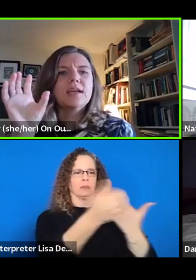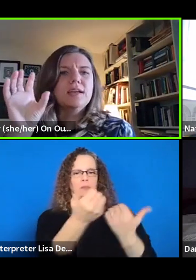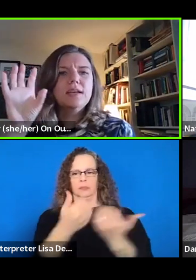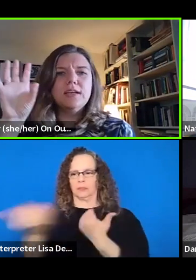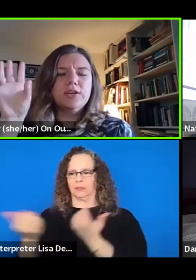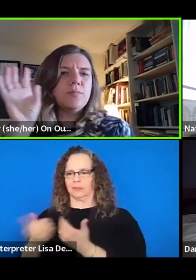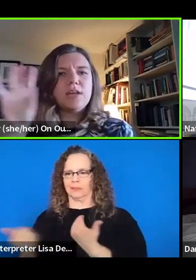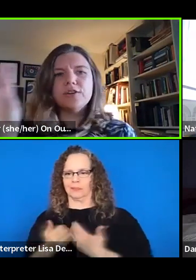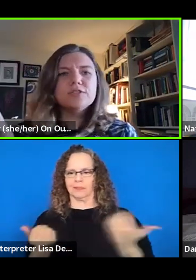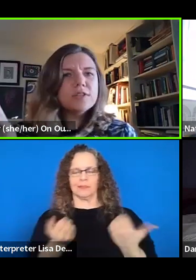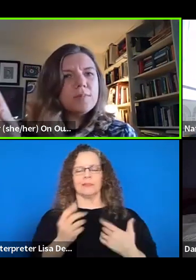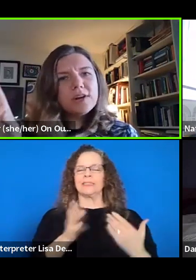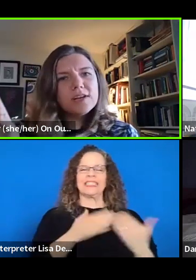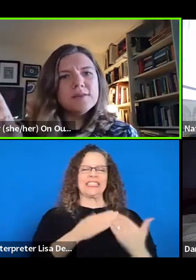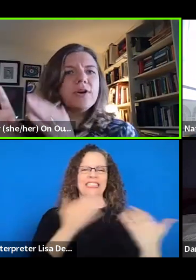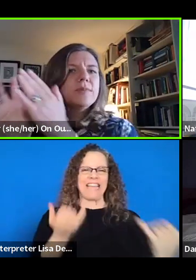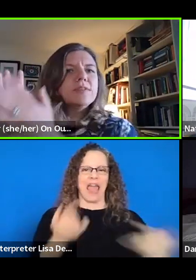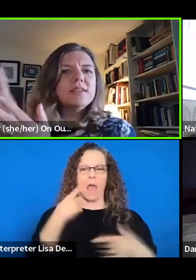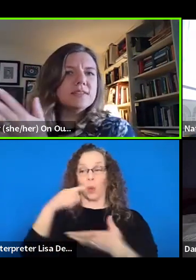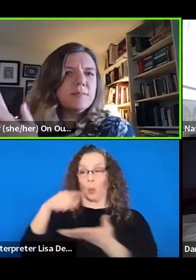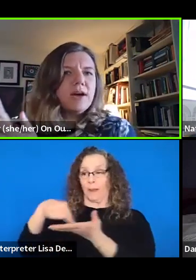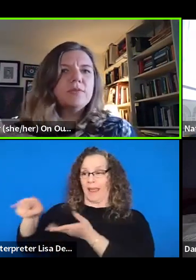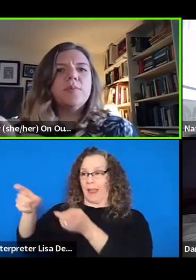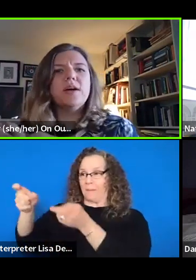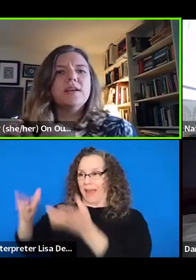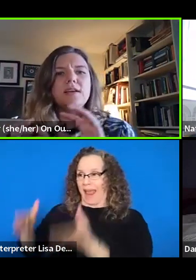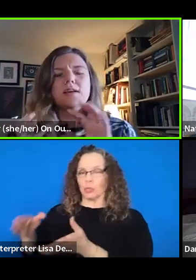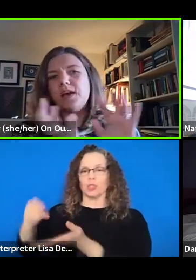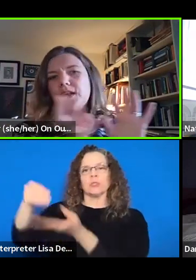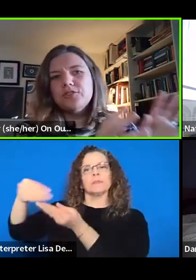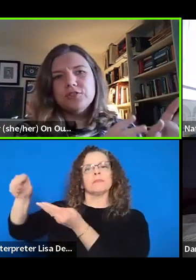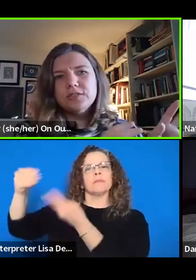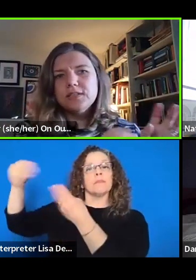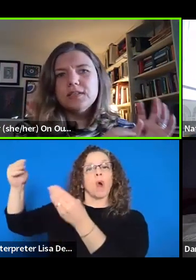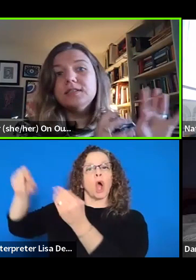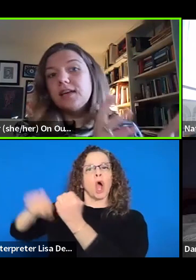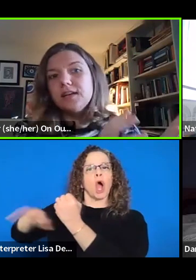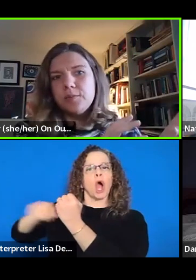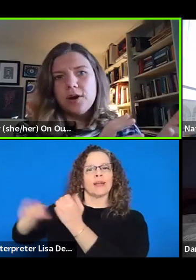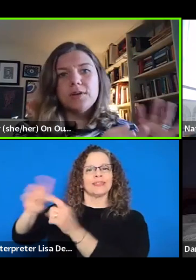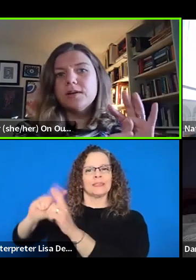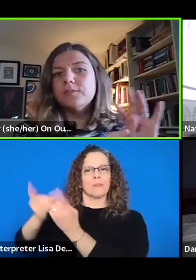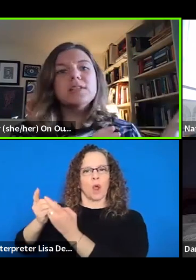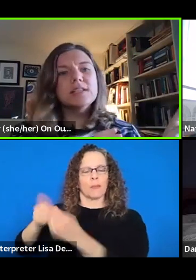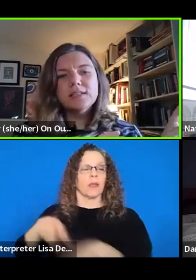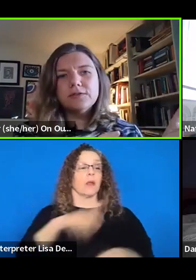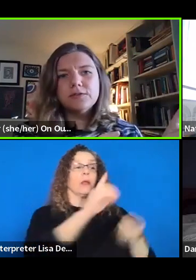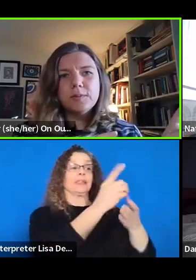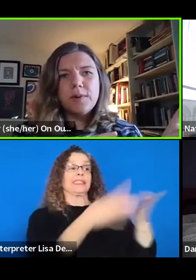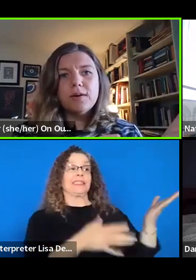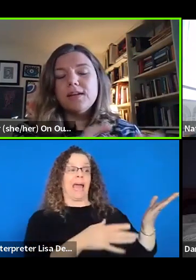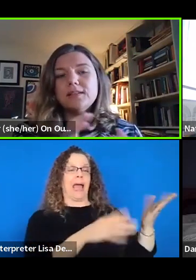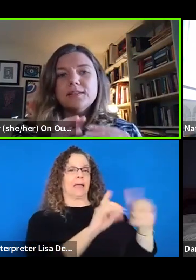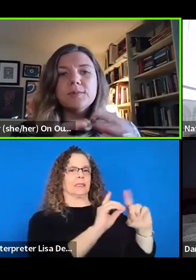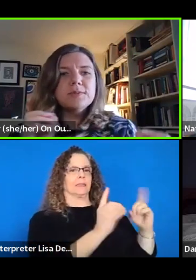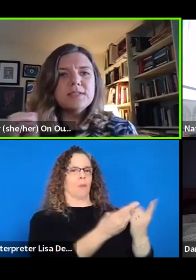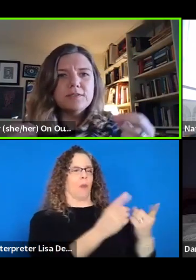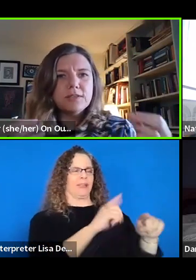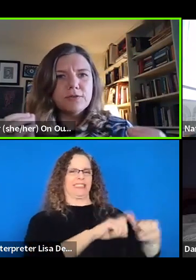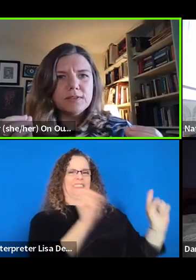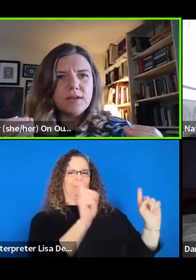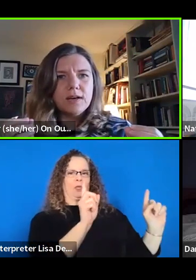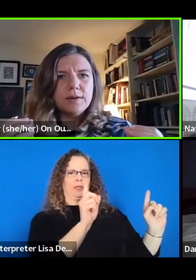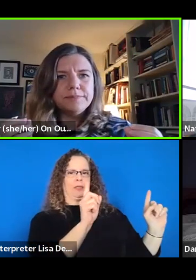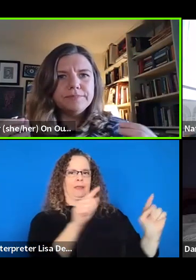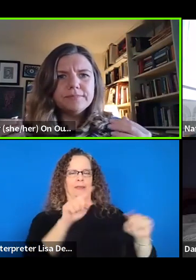we might pay, you know, managers in the marketing department, this amount, but managers in the design department, a completely different amount. And it's sometimes